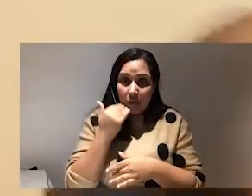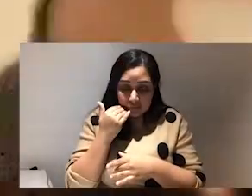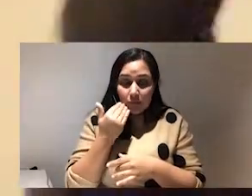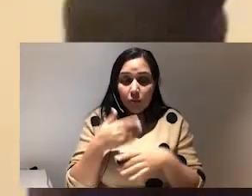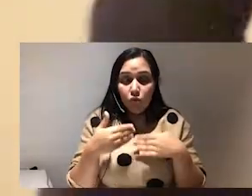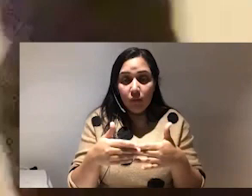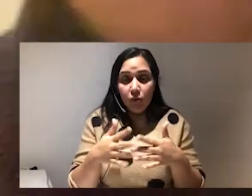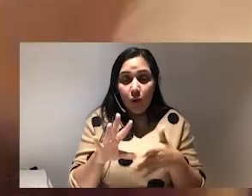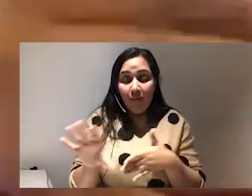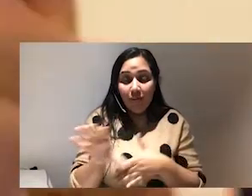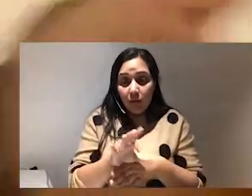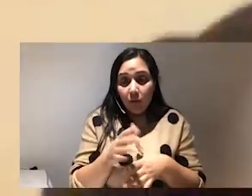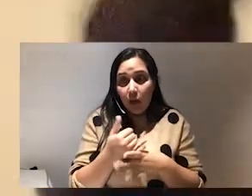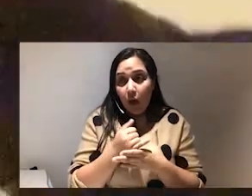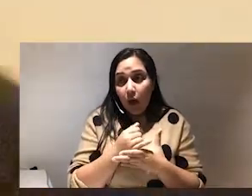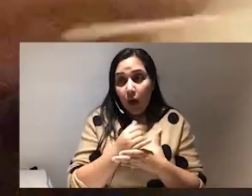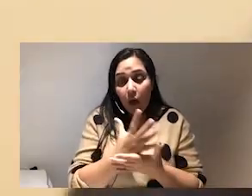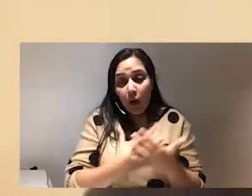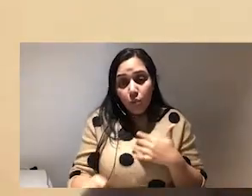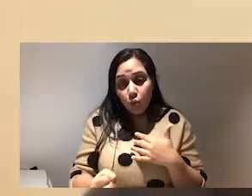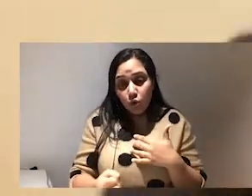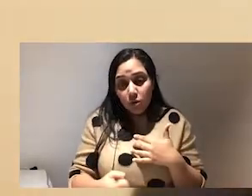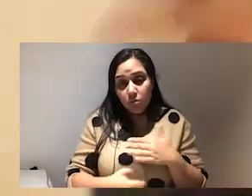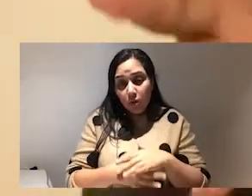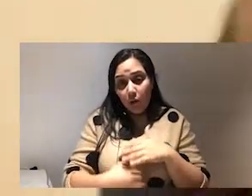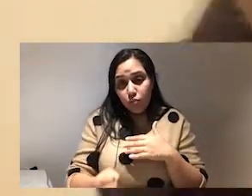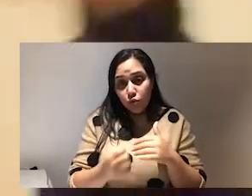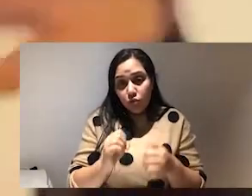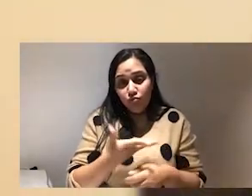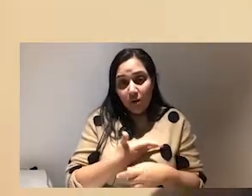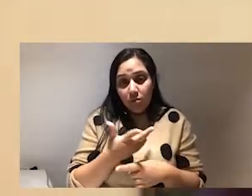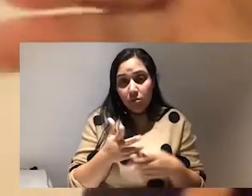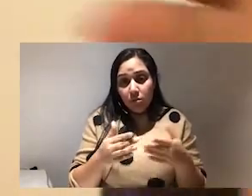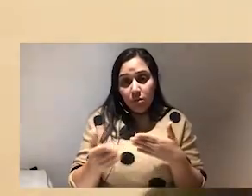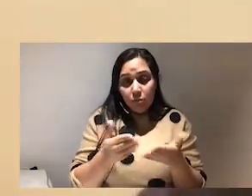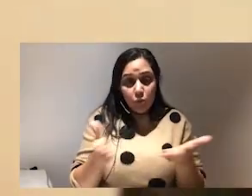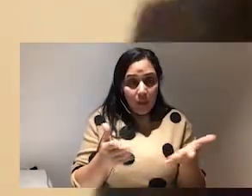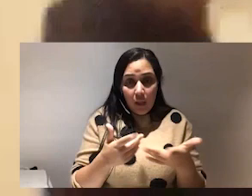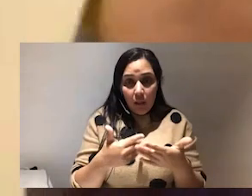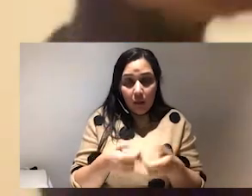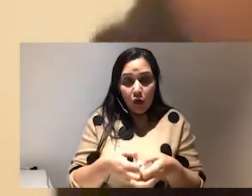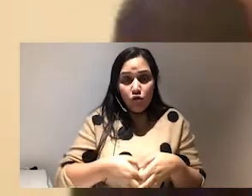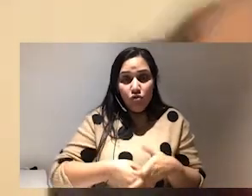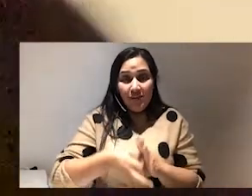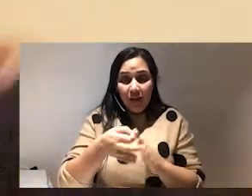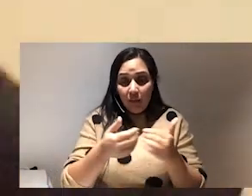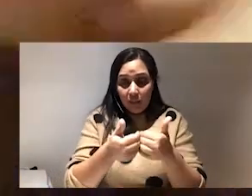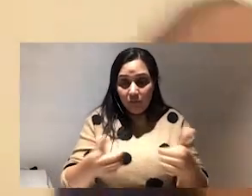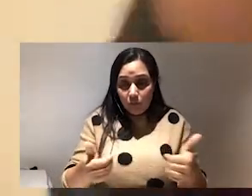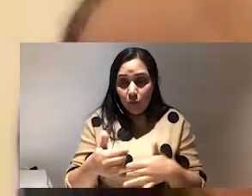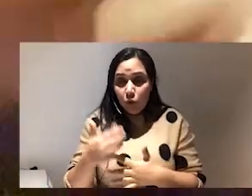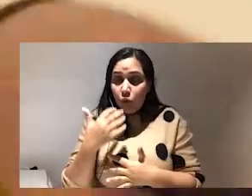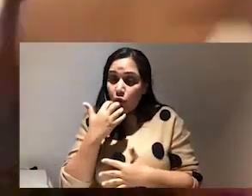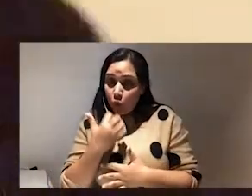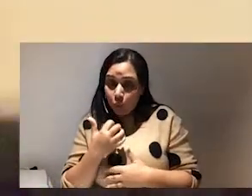um rescinding on abortion rights it is funding um the division between jewish and and black people like we have to follow the money